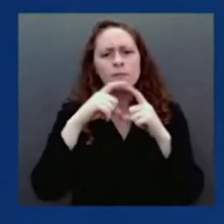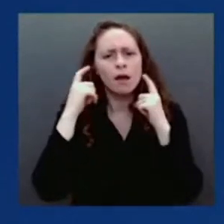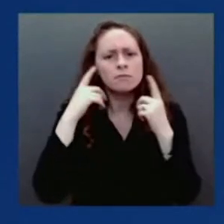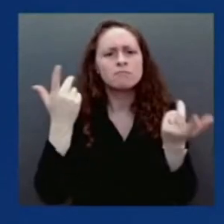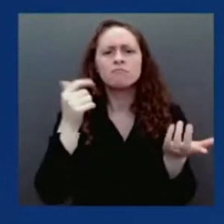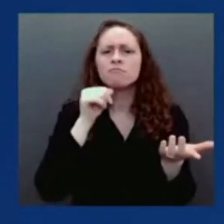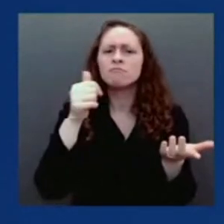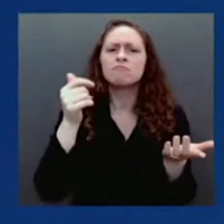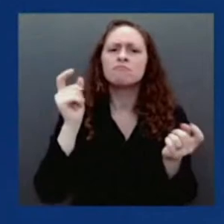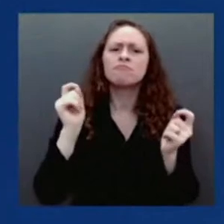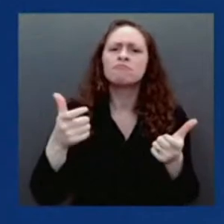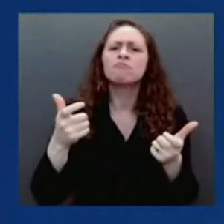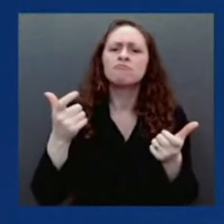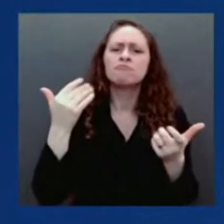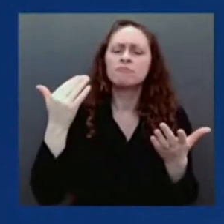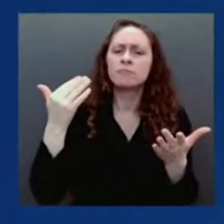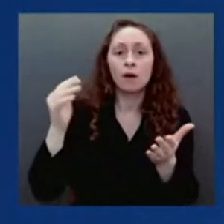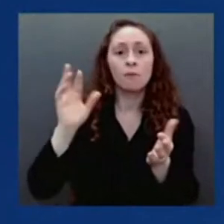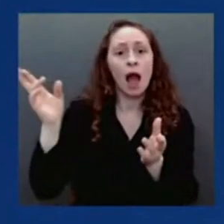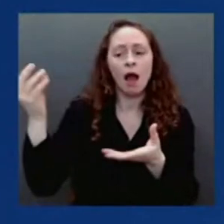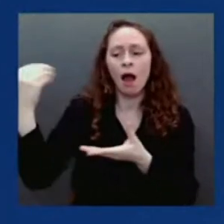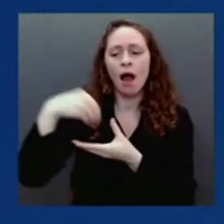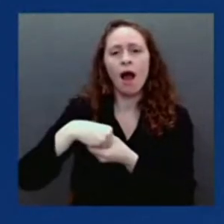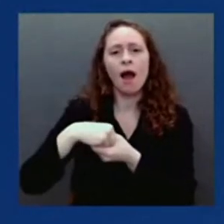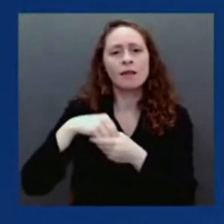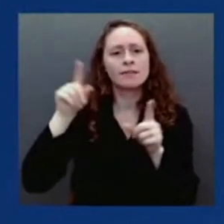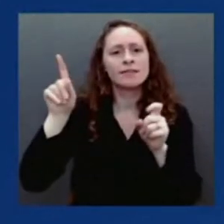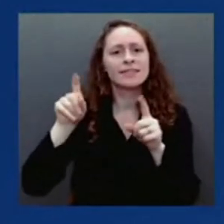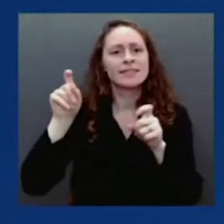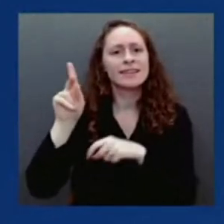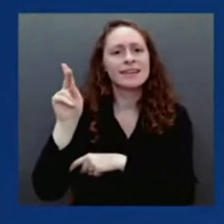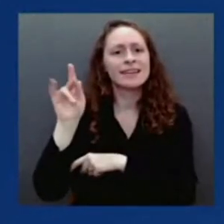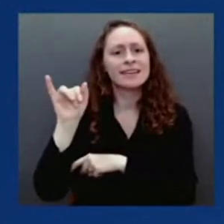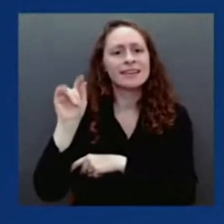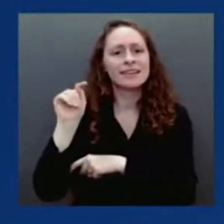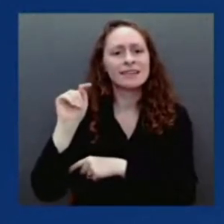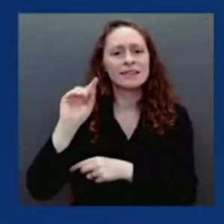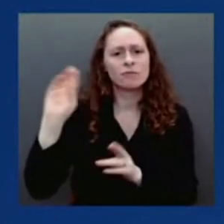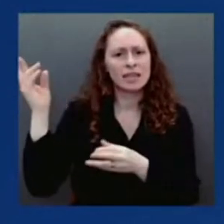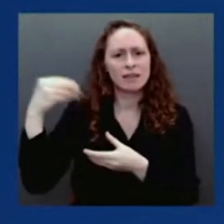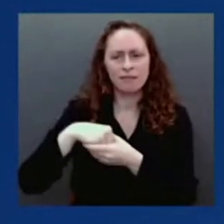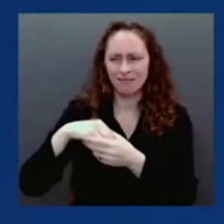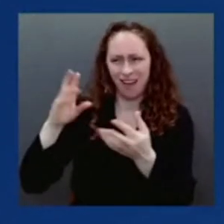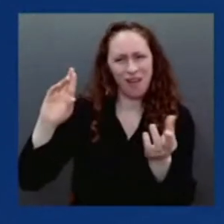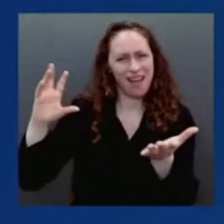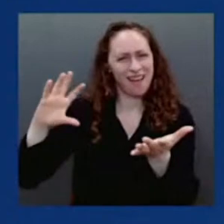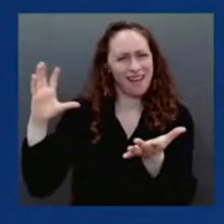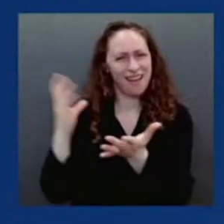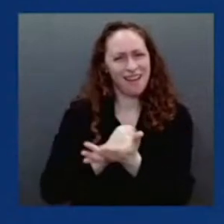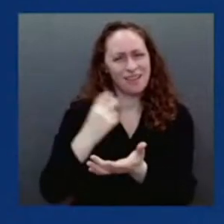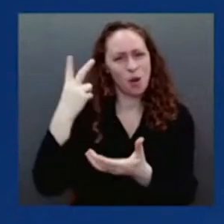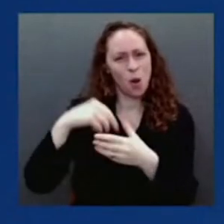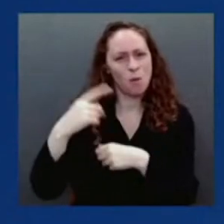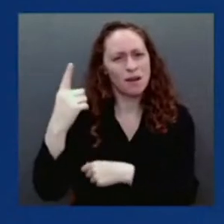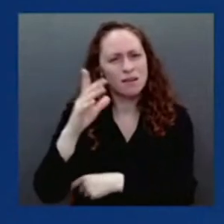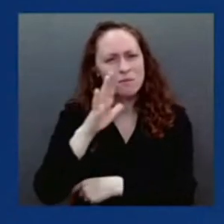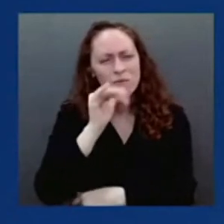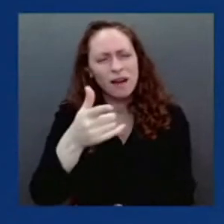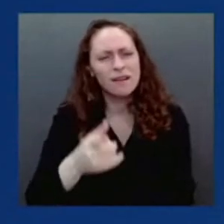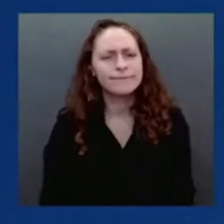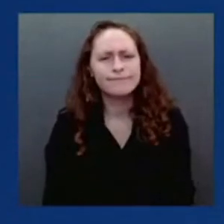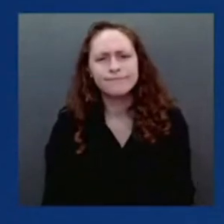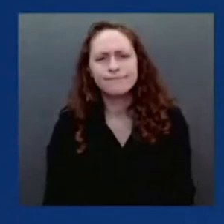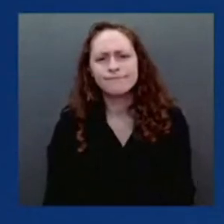kits that are being sent in the mail via the U.S. Postal Service? Good. Thank you. So, last Wednesday, a week ago,